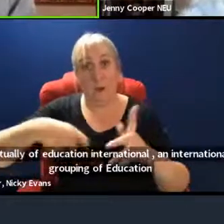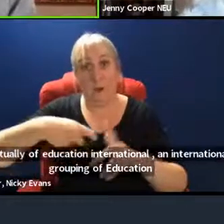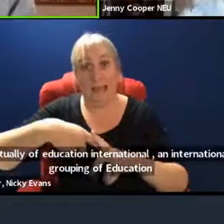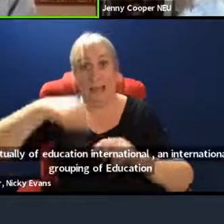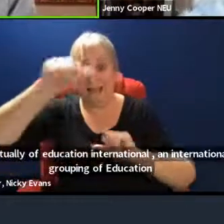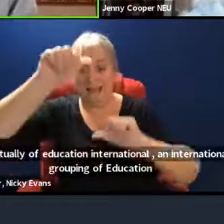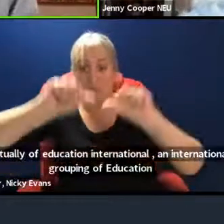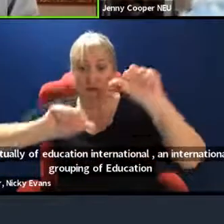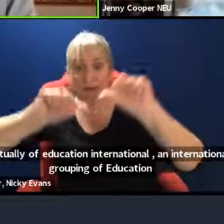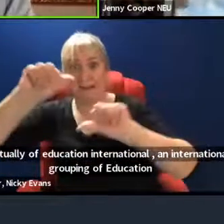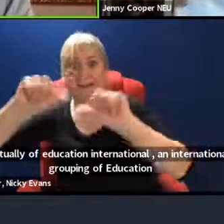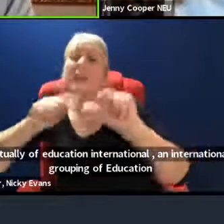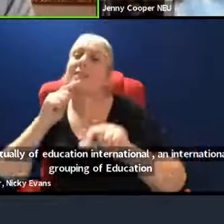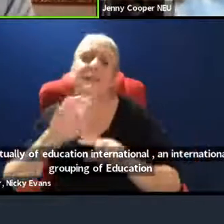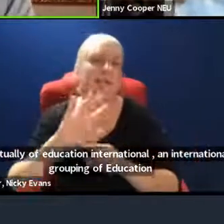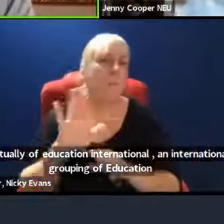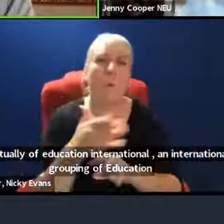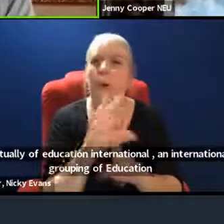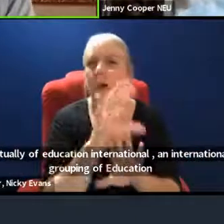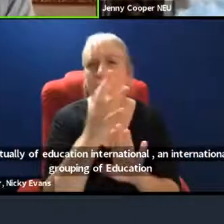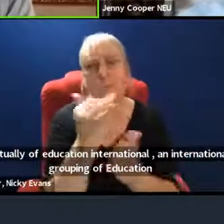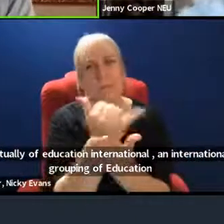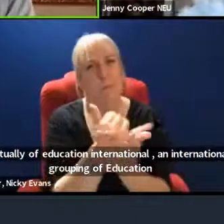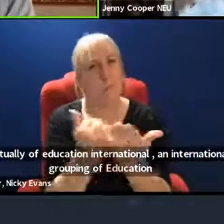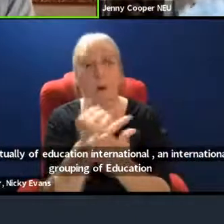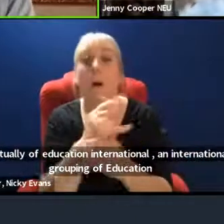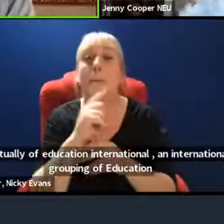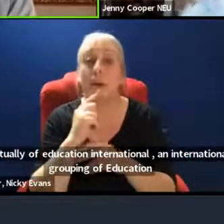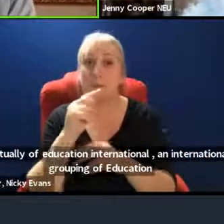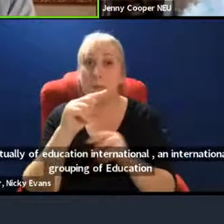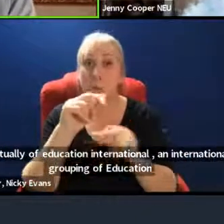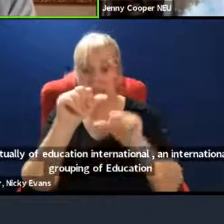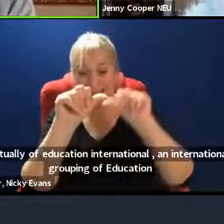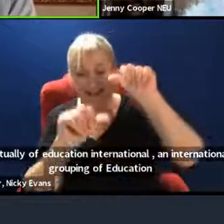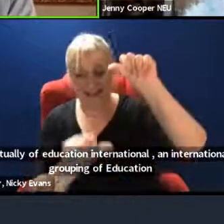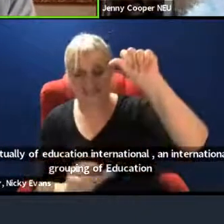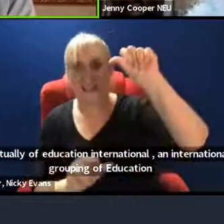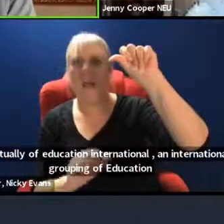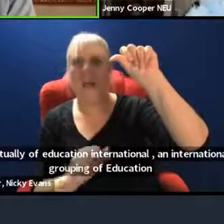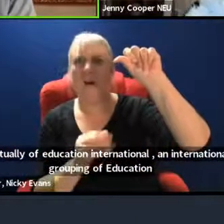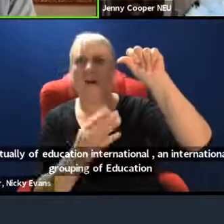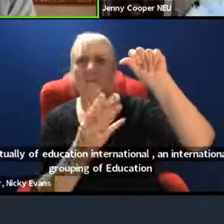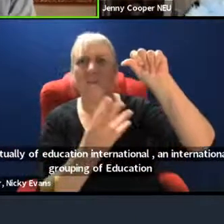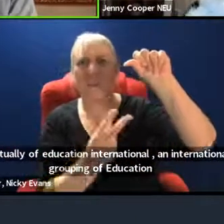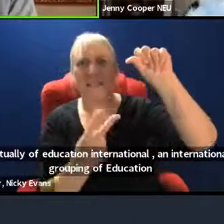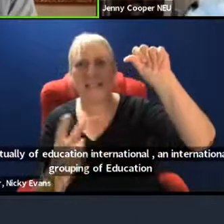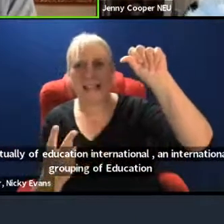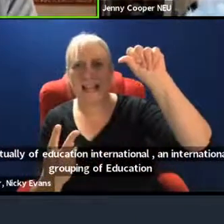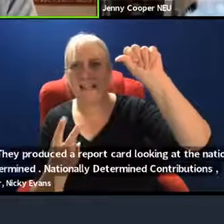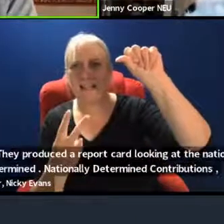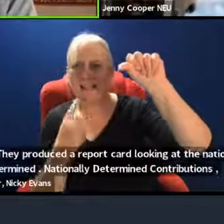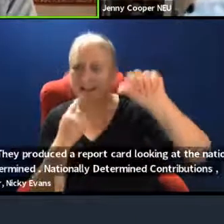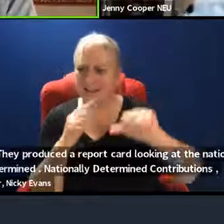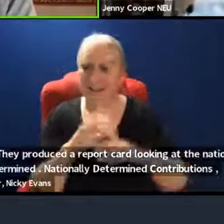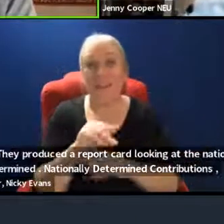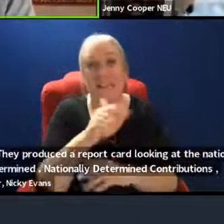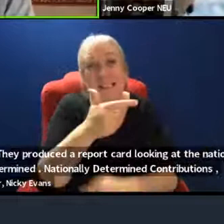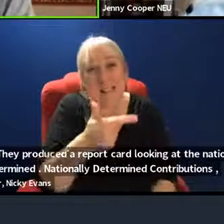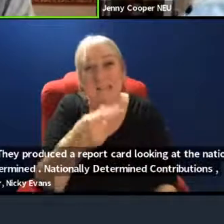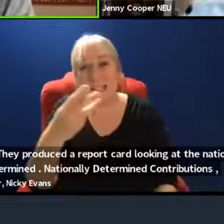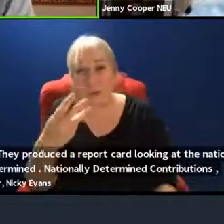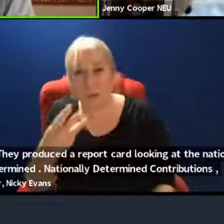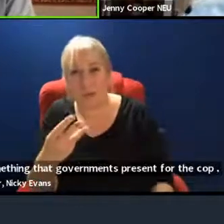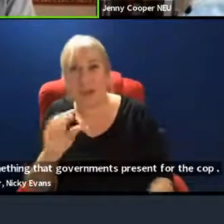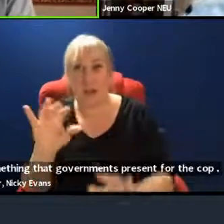is doing enough, but they rank us as 42nd out of 73 countries in terms of preparation for